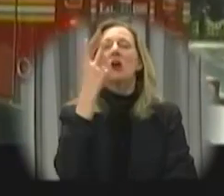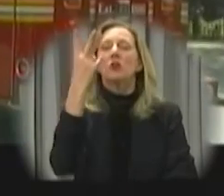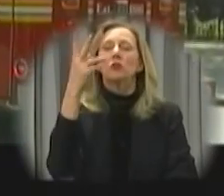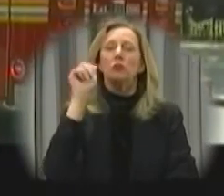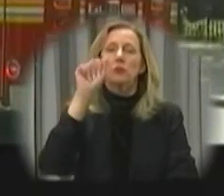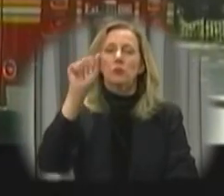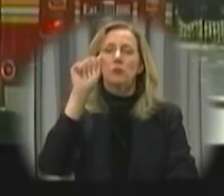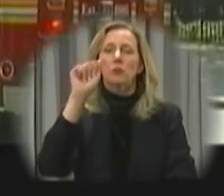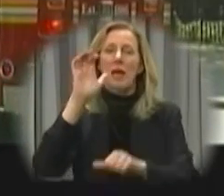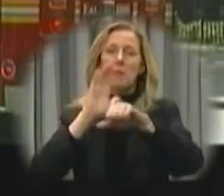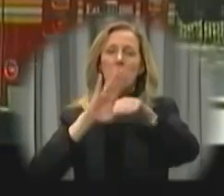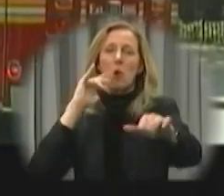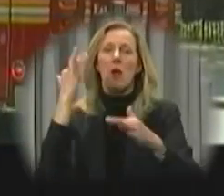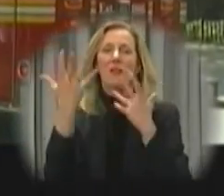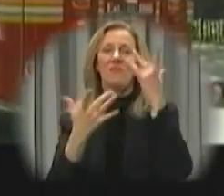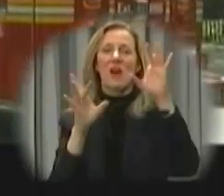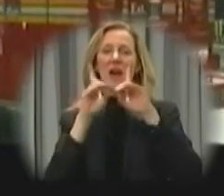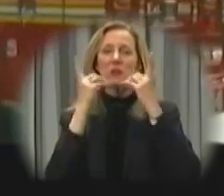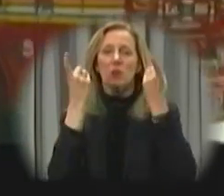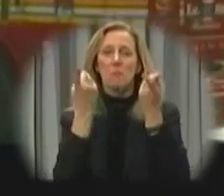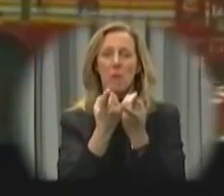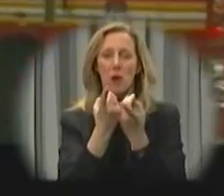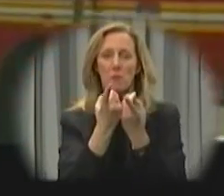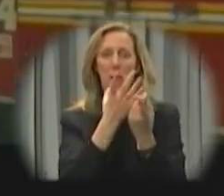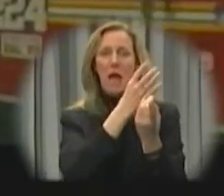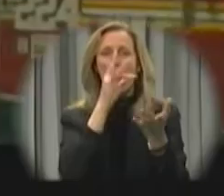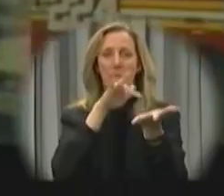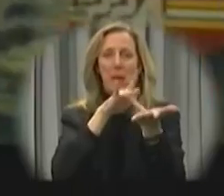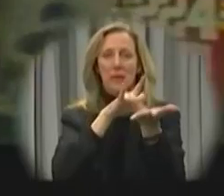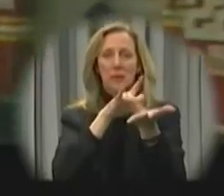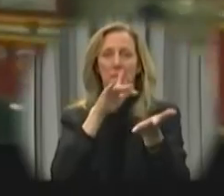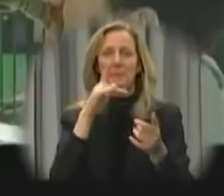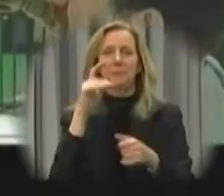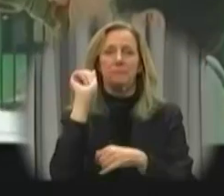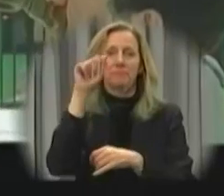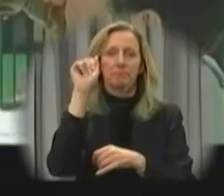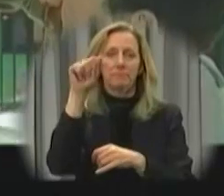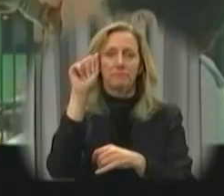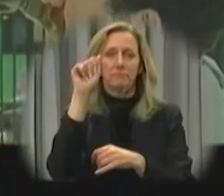A two-tap pattern summons the fire department and medical assistance.